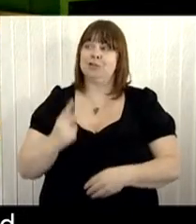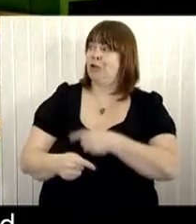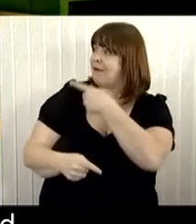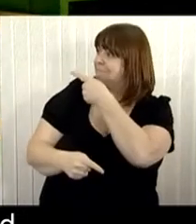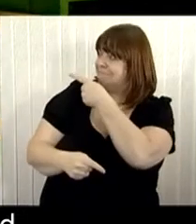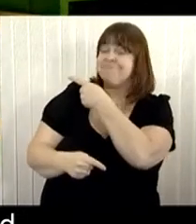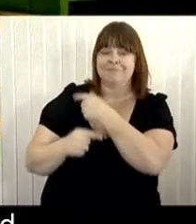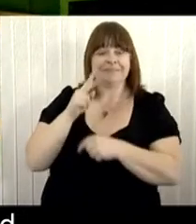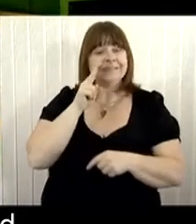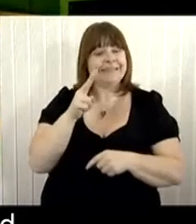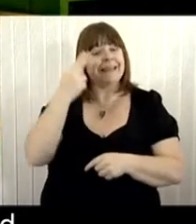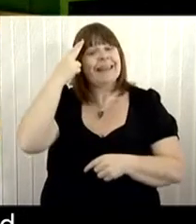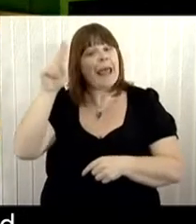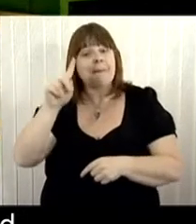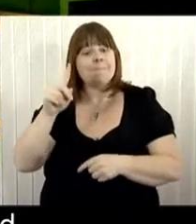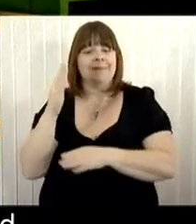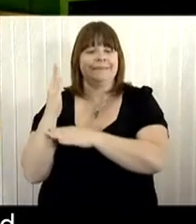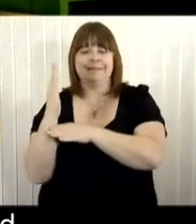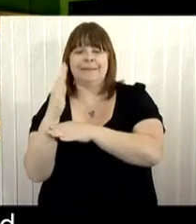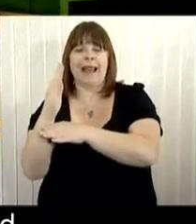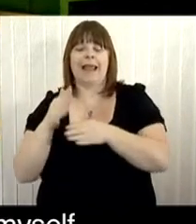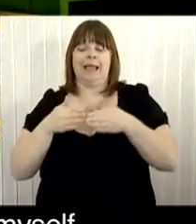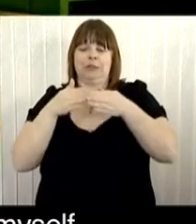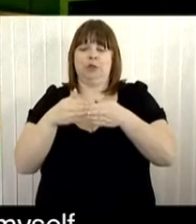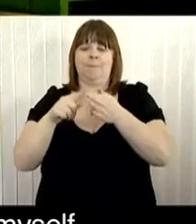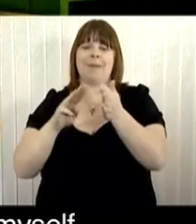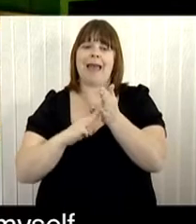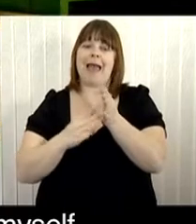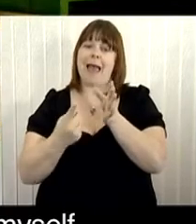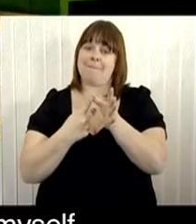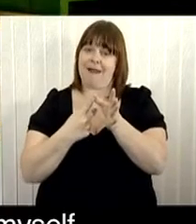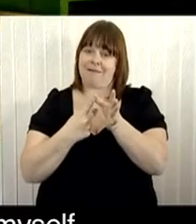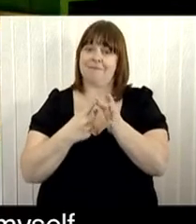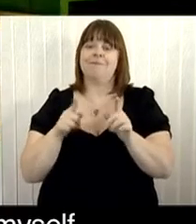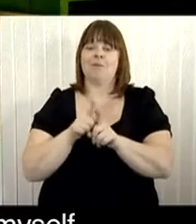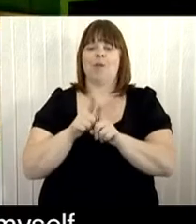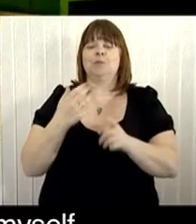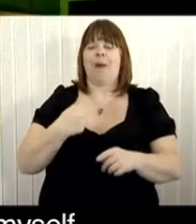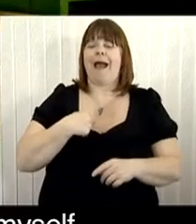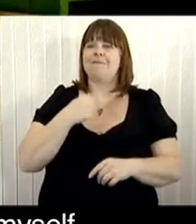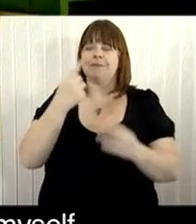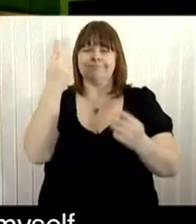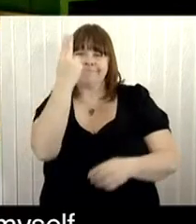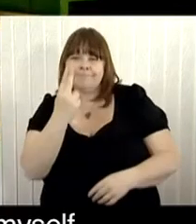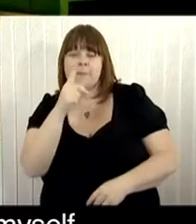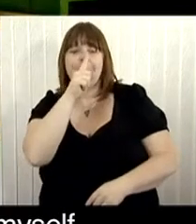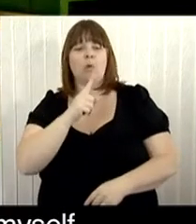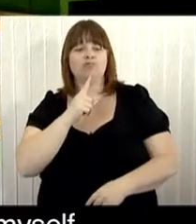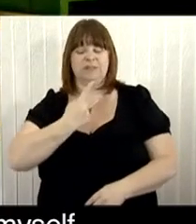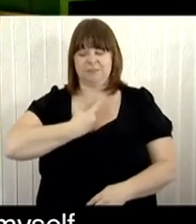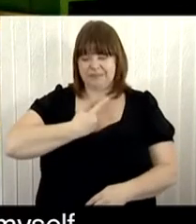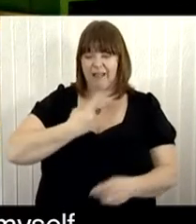entitled The Sailing Ship Emma, together with family portraits of myself, Elizabeth,